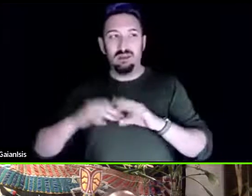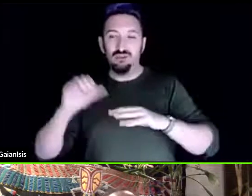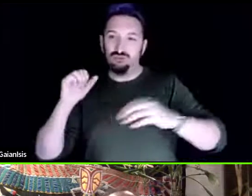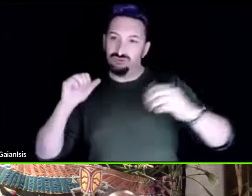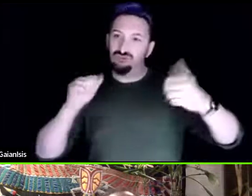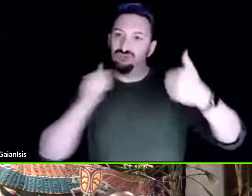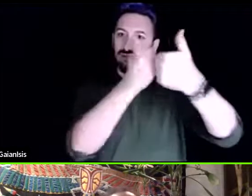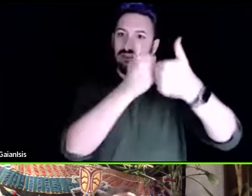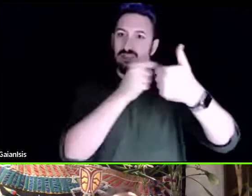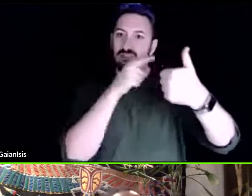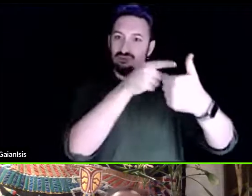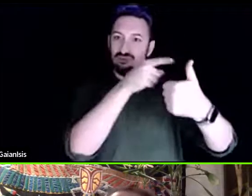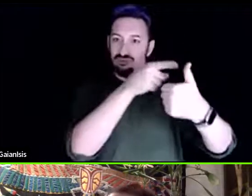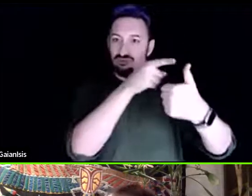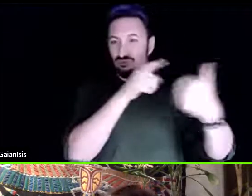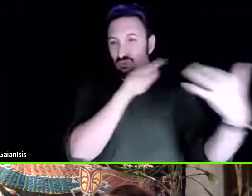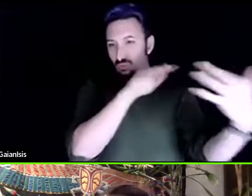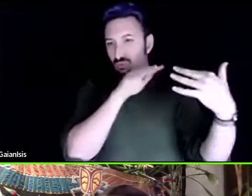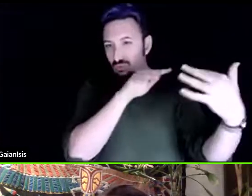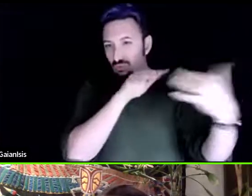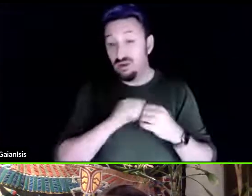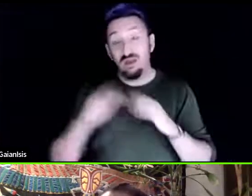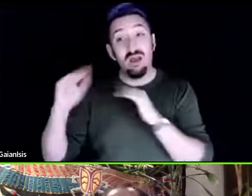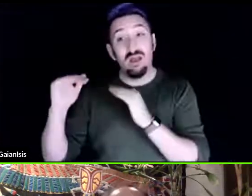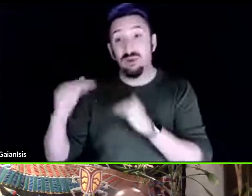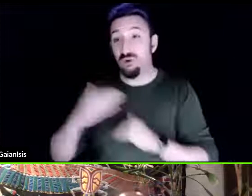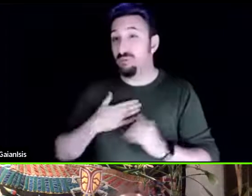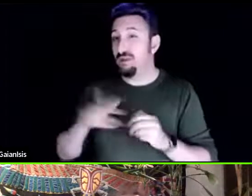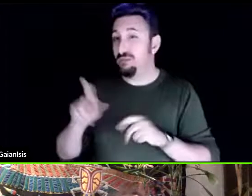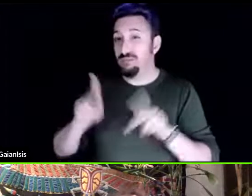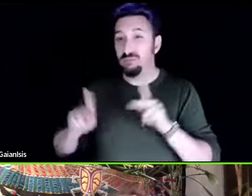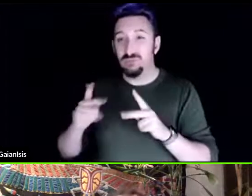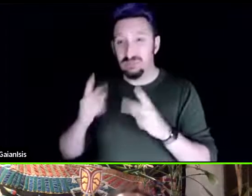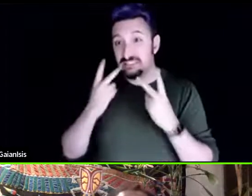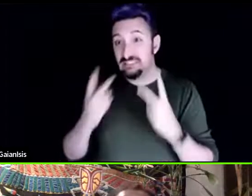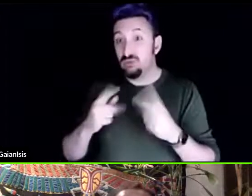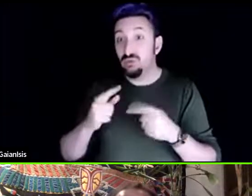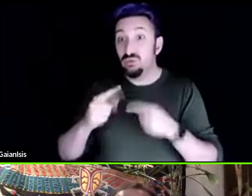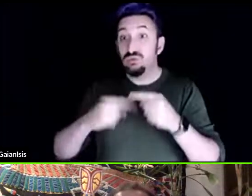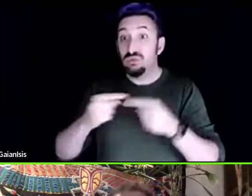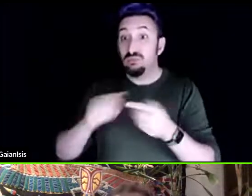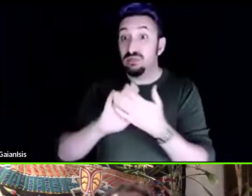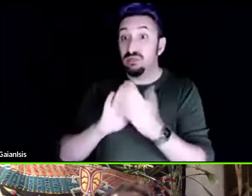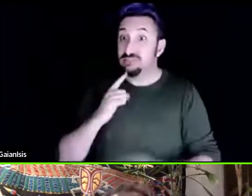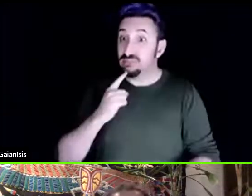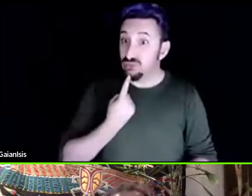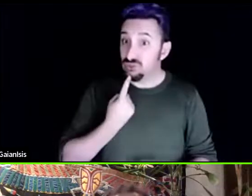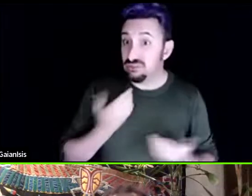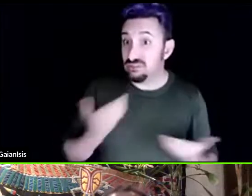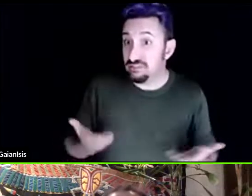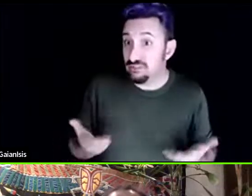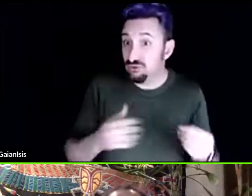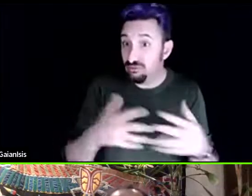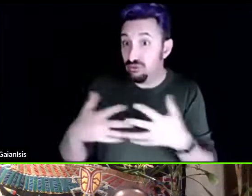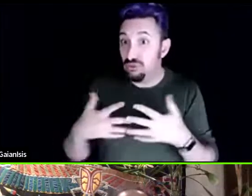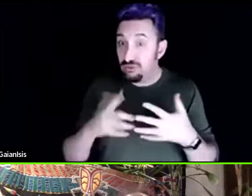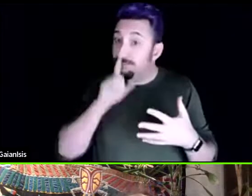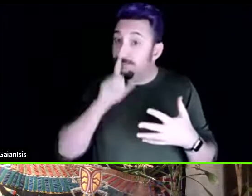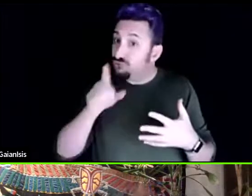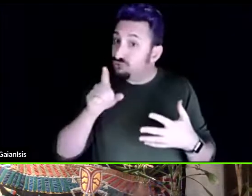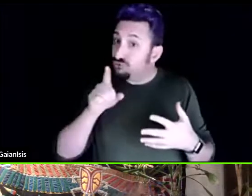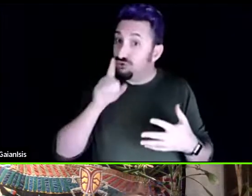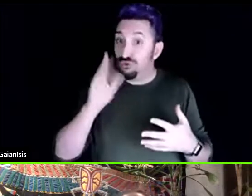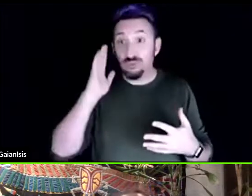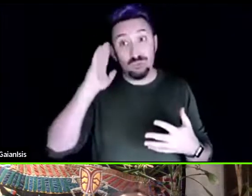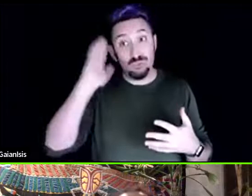modeled example and when it gets serious here in the u.s as i am sure it will do um